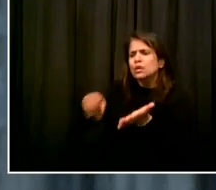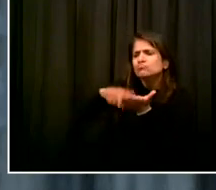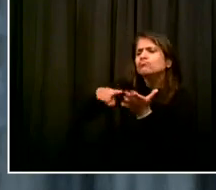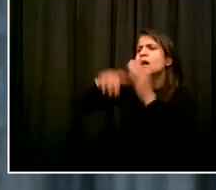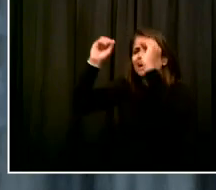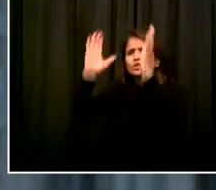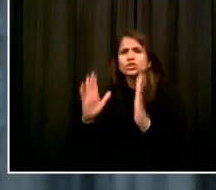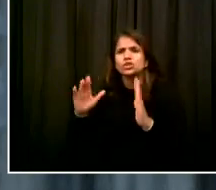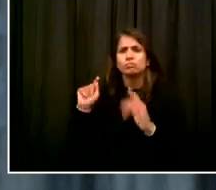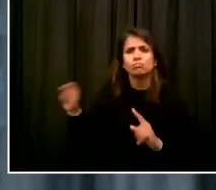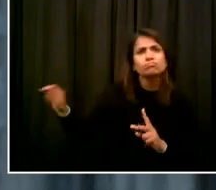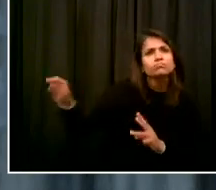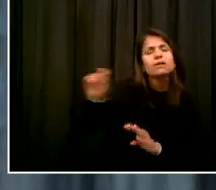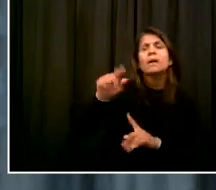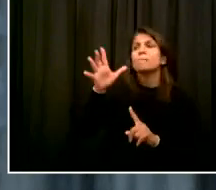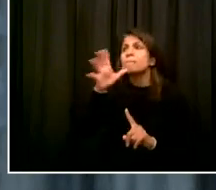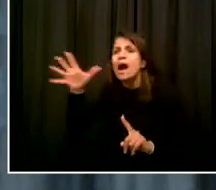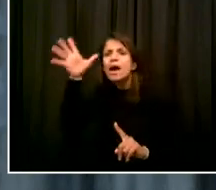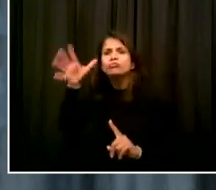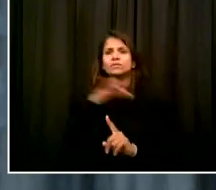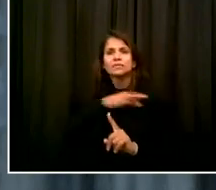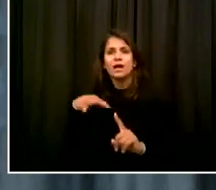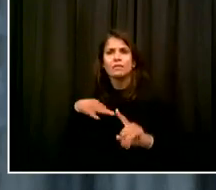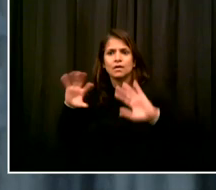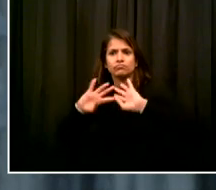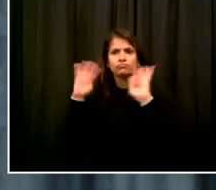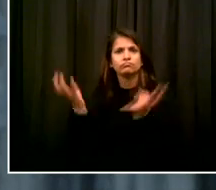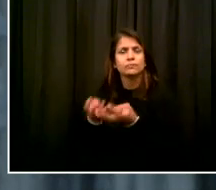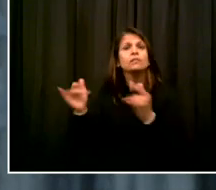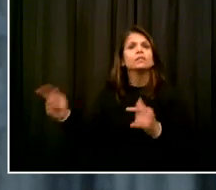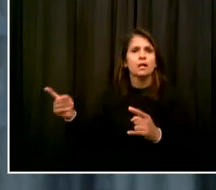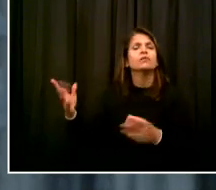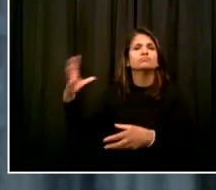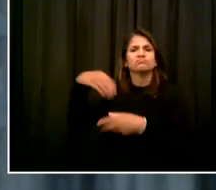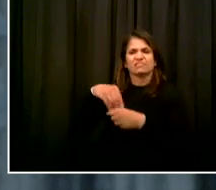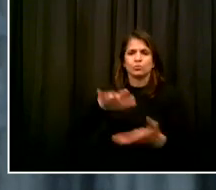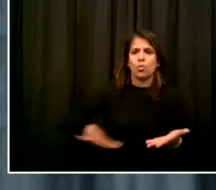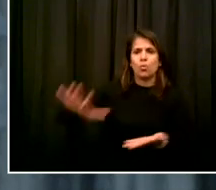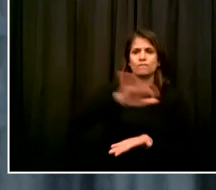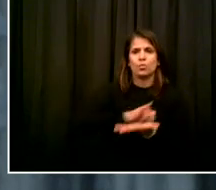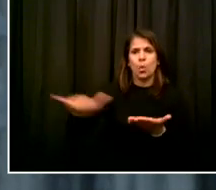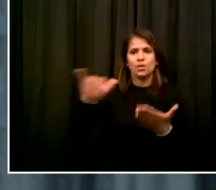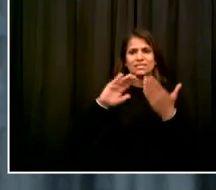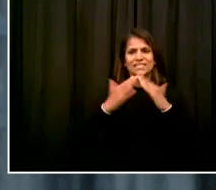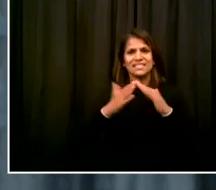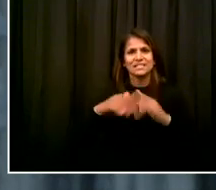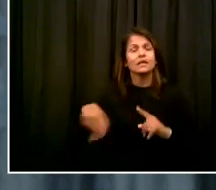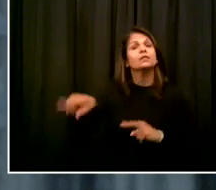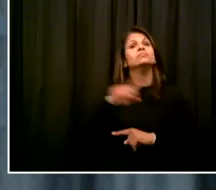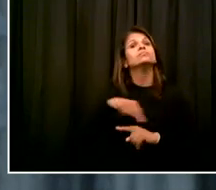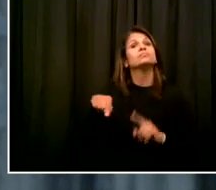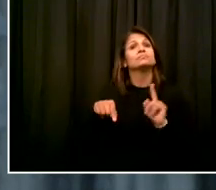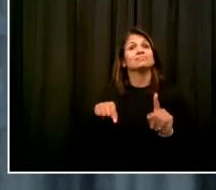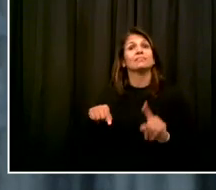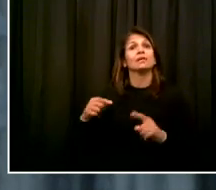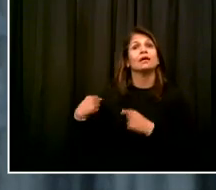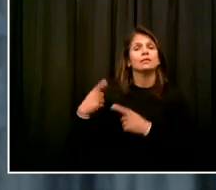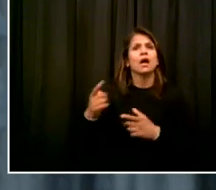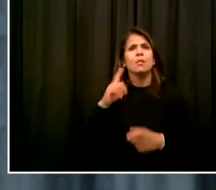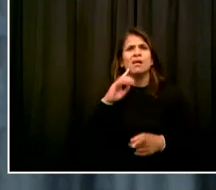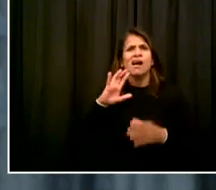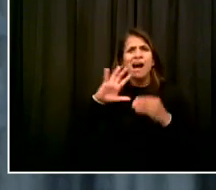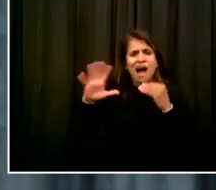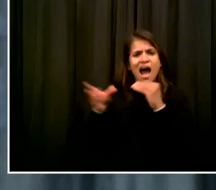expands on the groundbreaking work we've already done, and I thank Chancellor Carranza and the entire DOE team